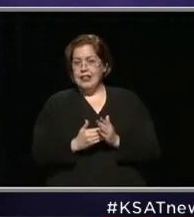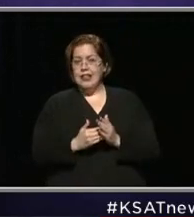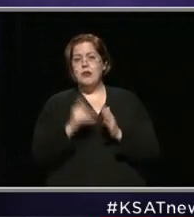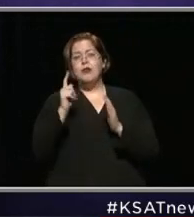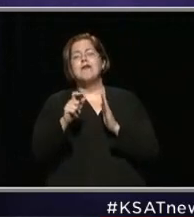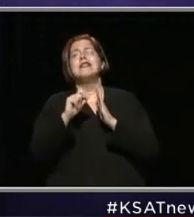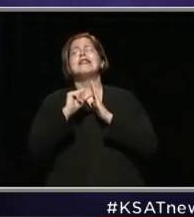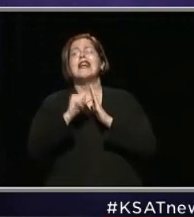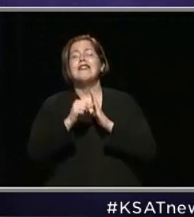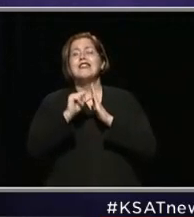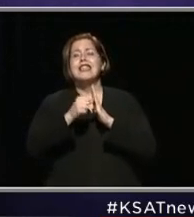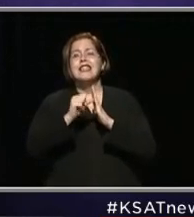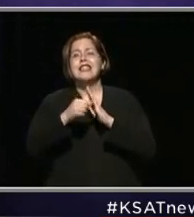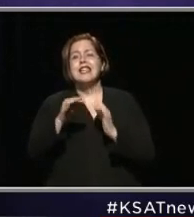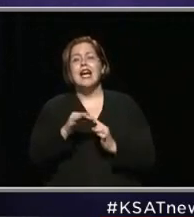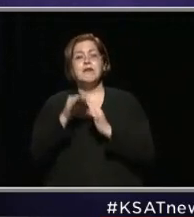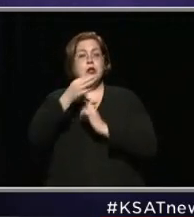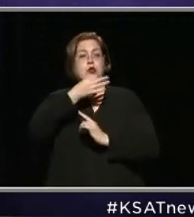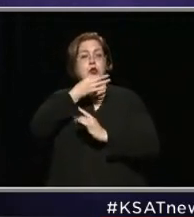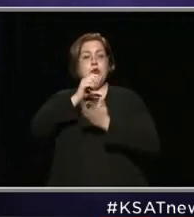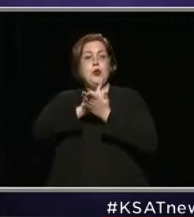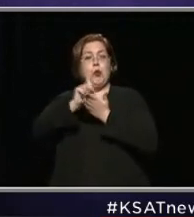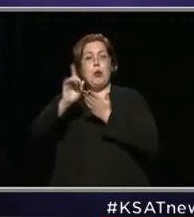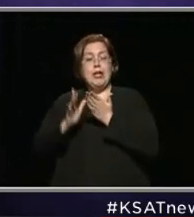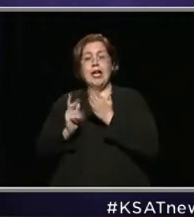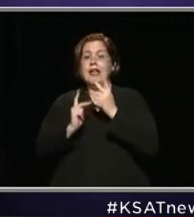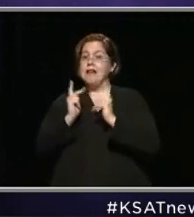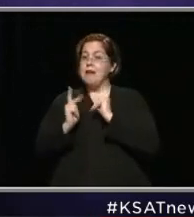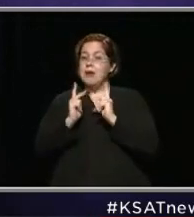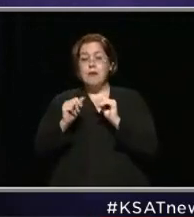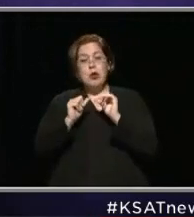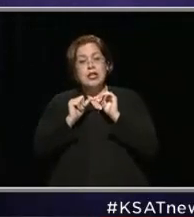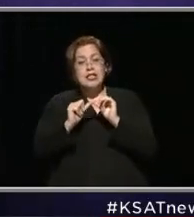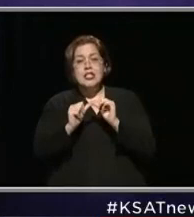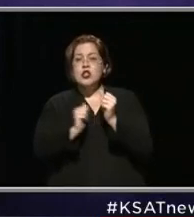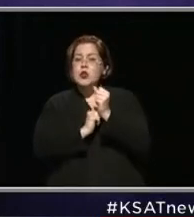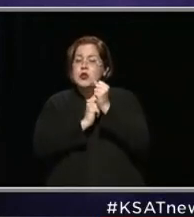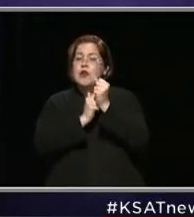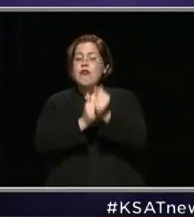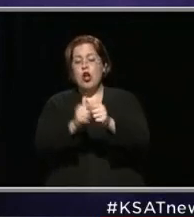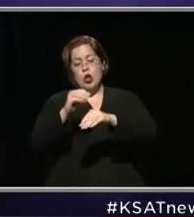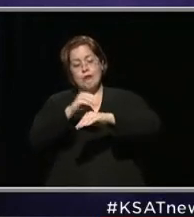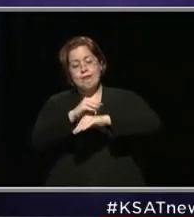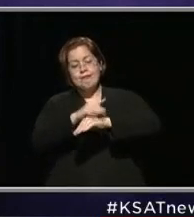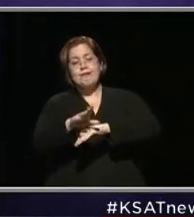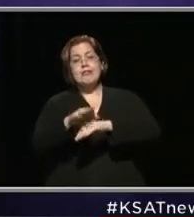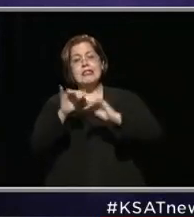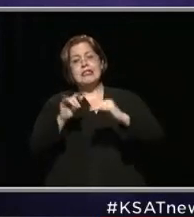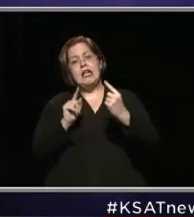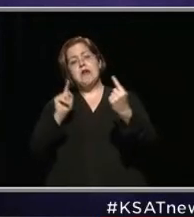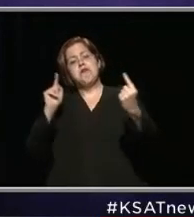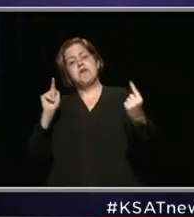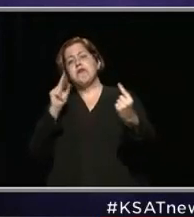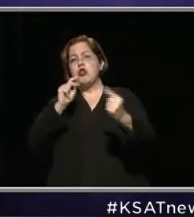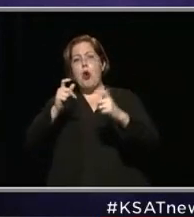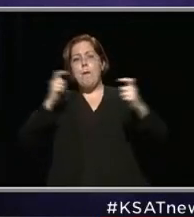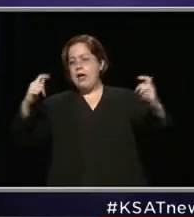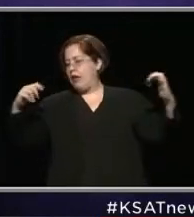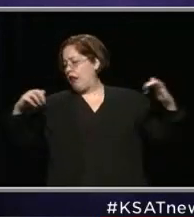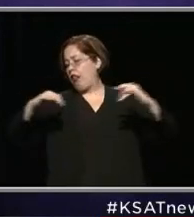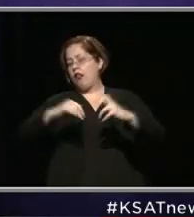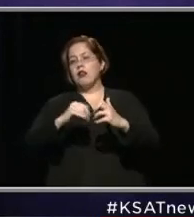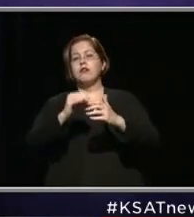emphasize enough, particularly going into the weekend, that folks continue to stick with the program and the social distancing, no large gatherings,